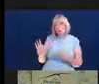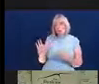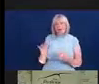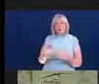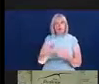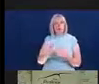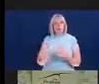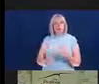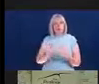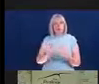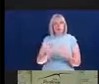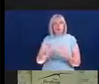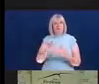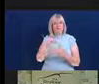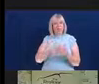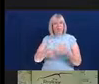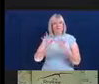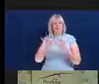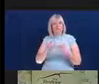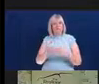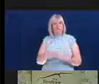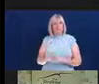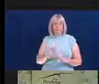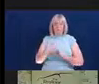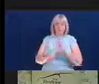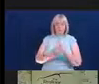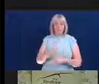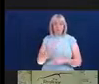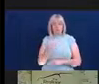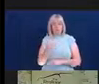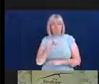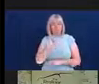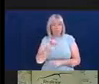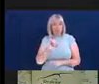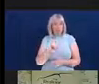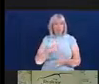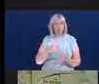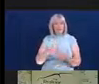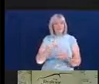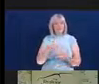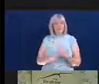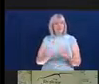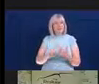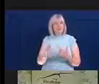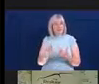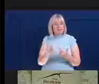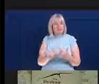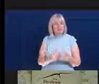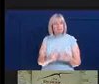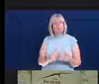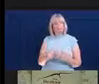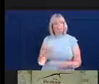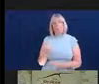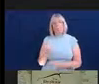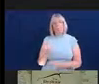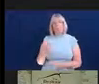a form, and you go through steps of telling them who you are, what your disability is, and one of the questions is, what do you